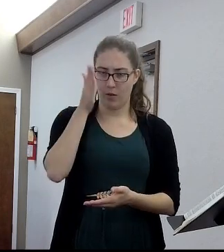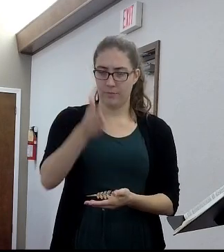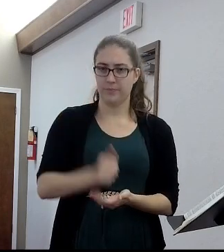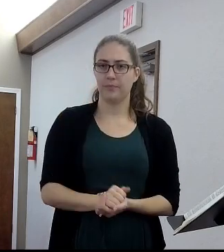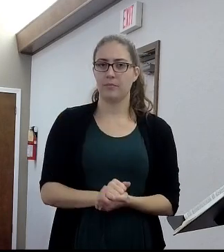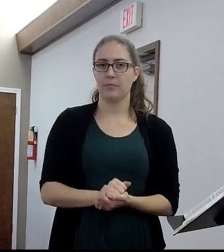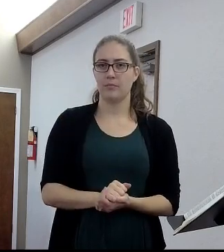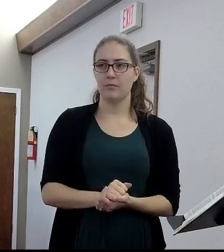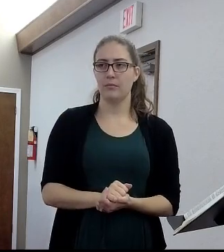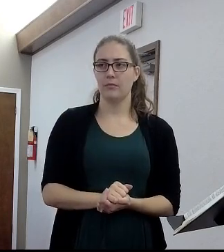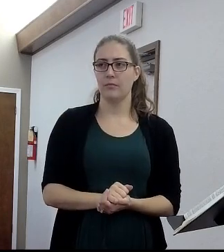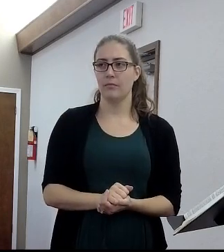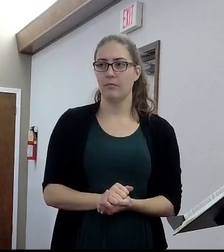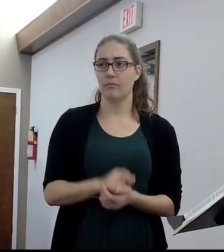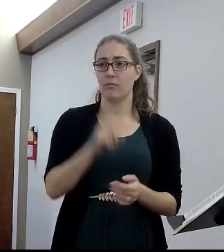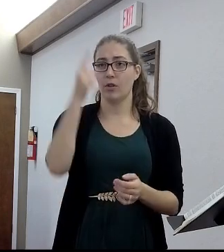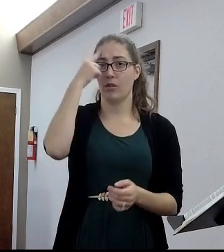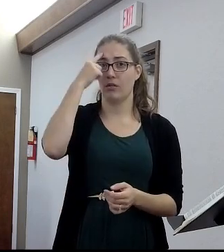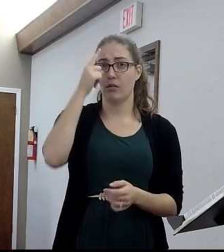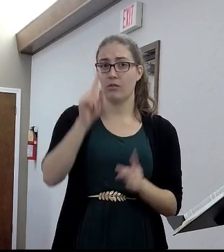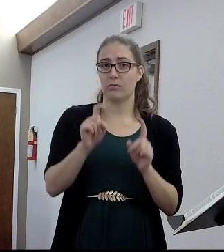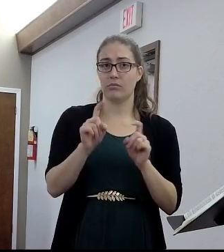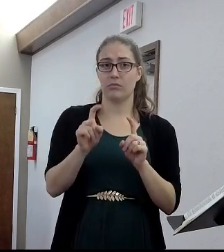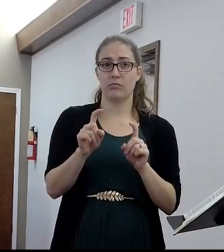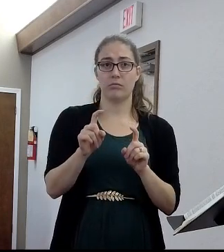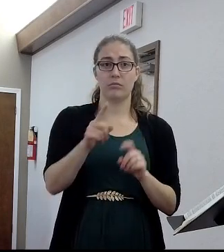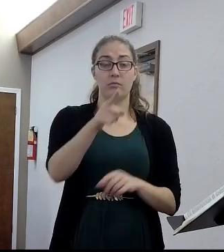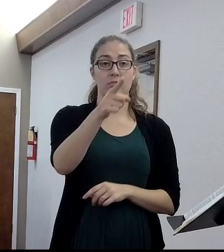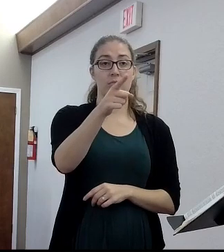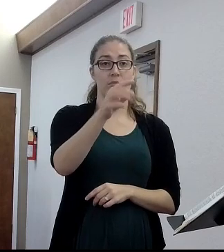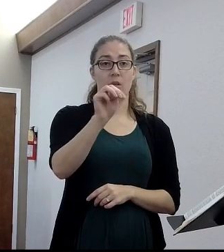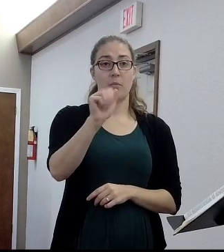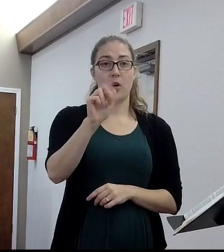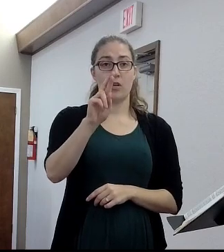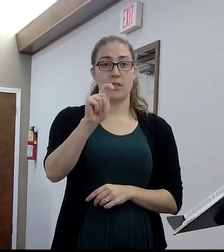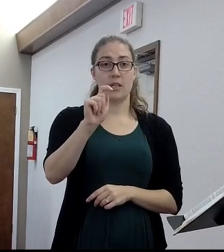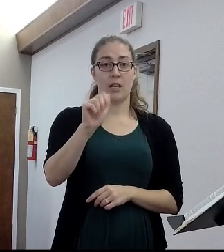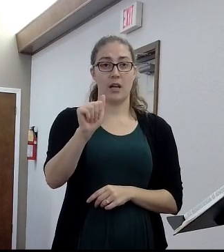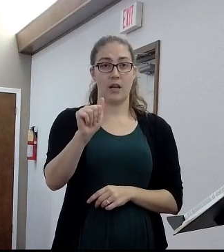Anything else? Anybody got anything else? I thought I saw a hand. Maybe not. Miss Marta, that was you. Yes?